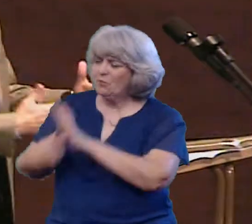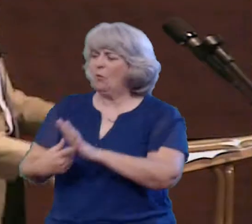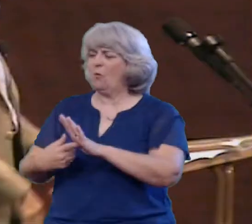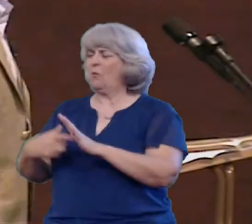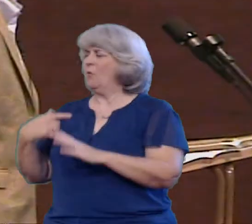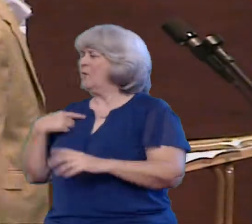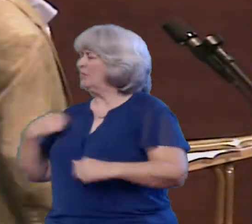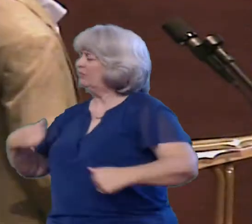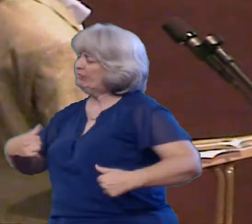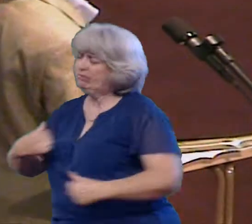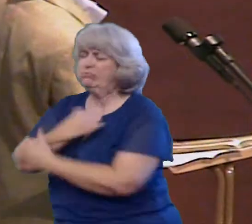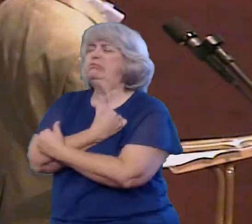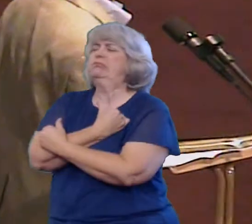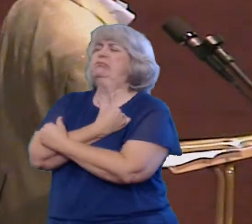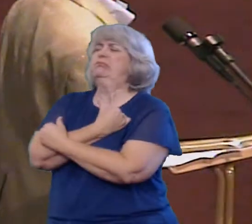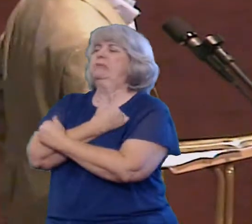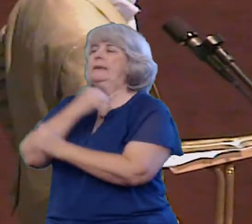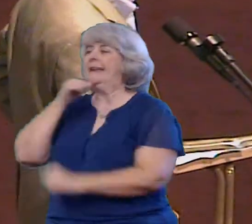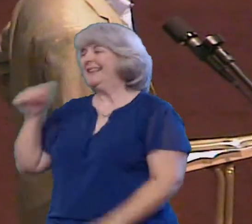old bear hugs